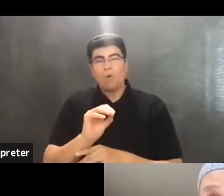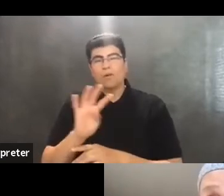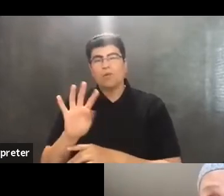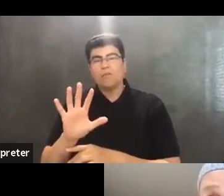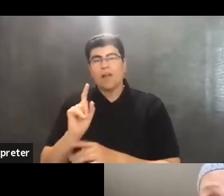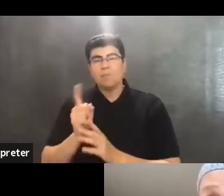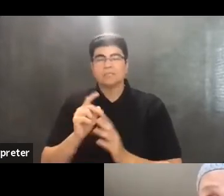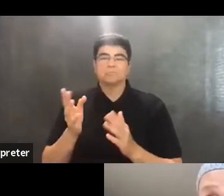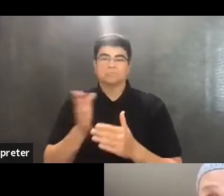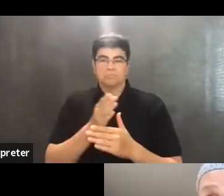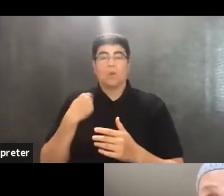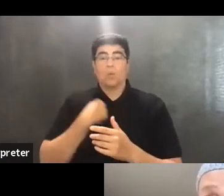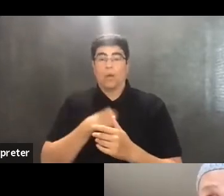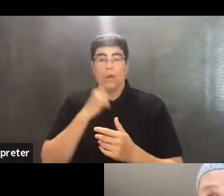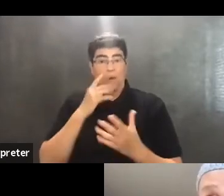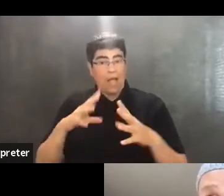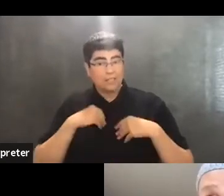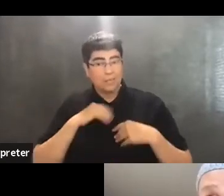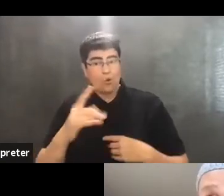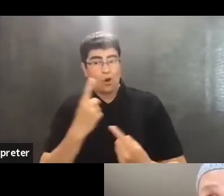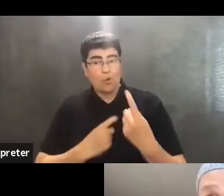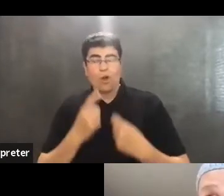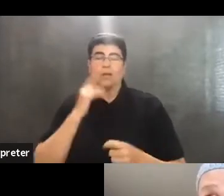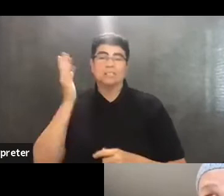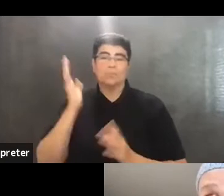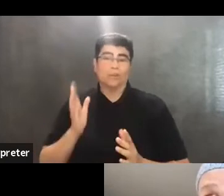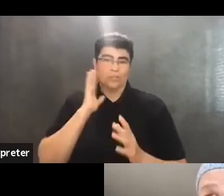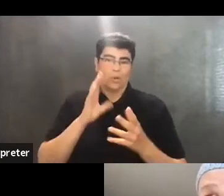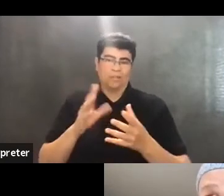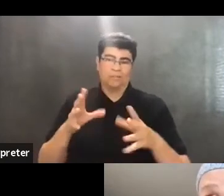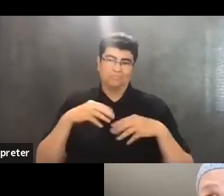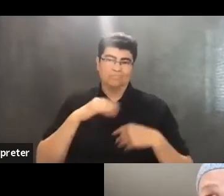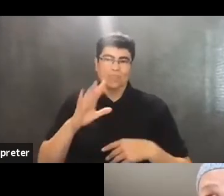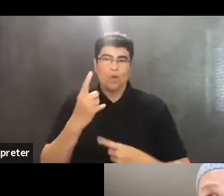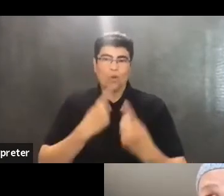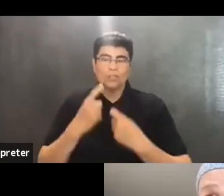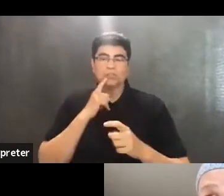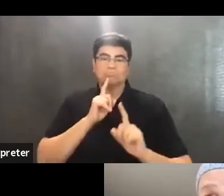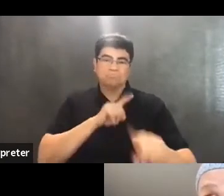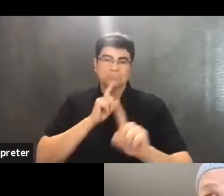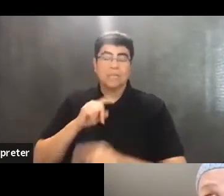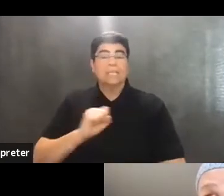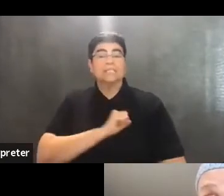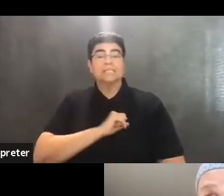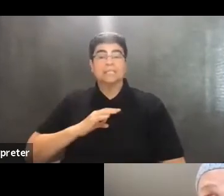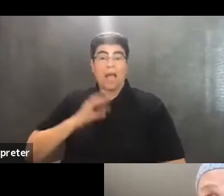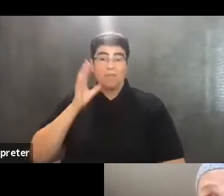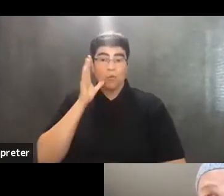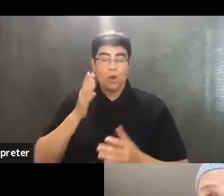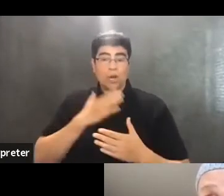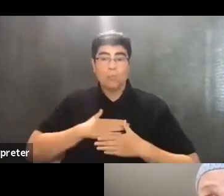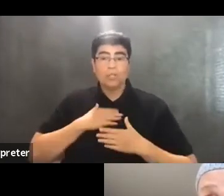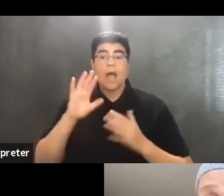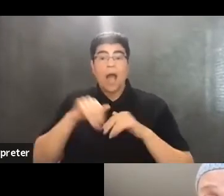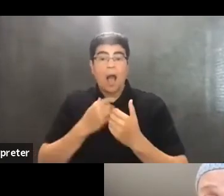will take your questions or the speakers will take your questions. And the staff would appreciate if you could send them